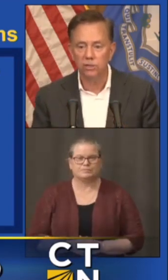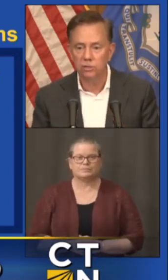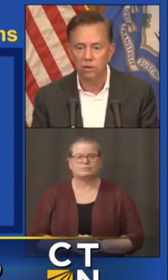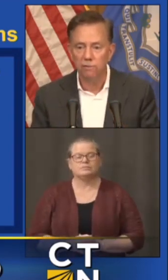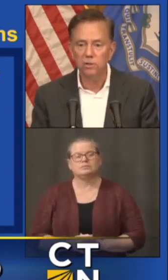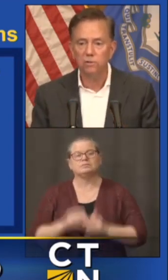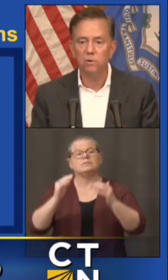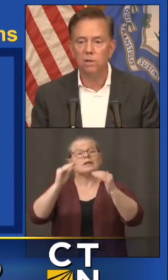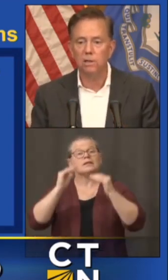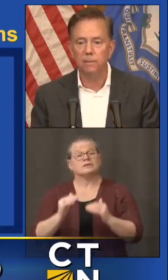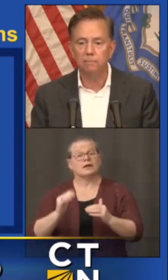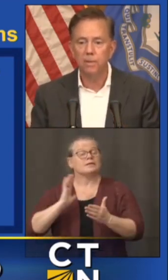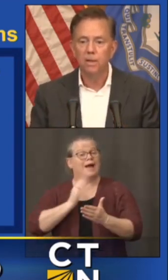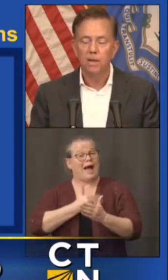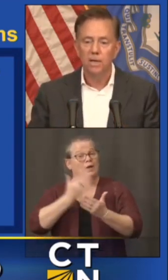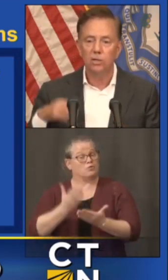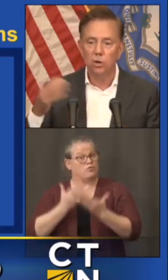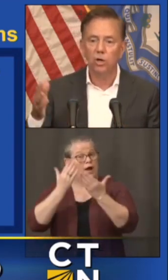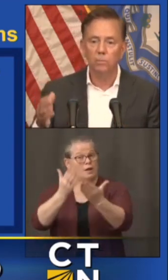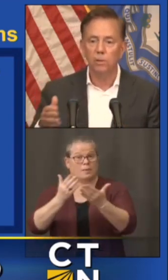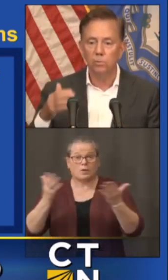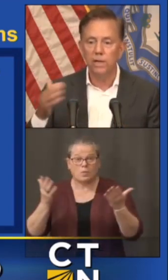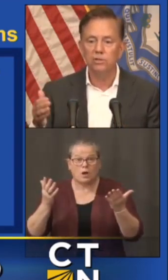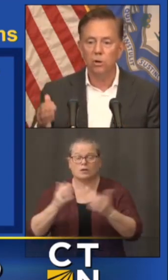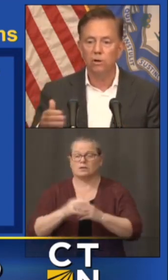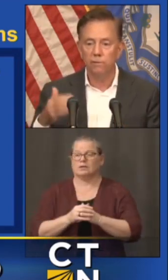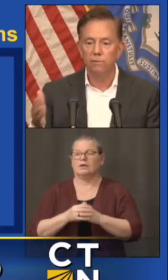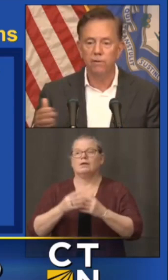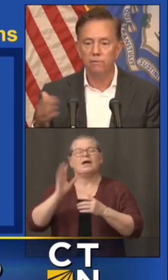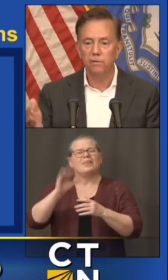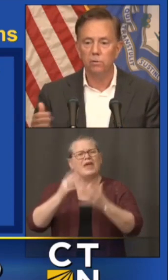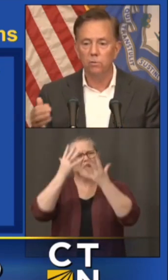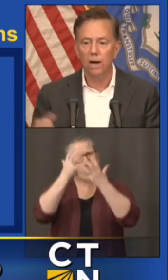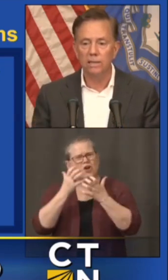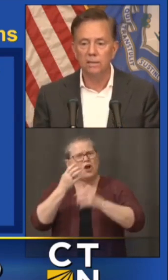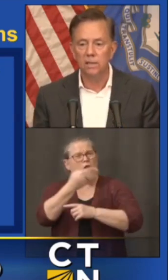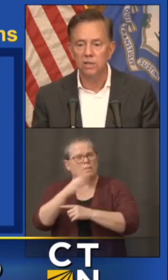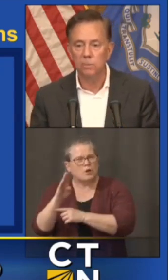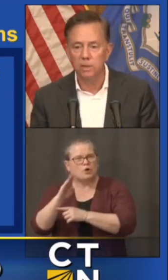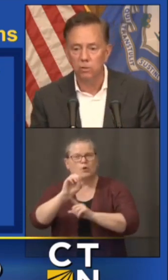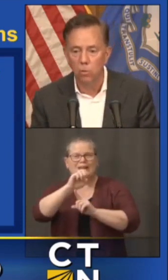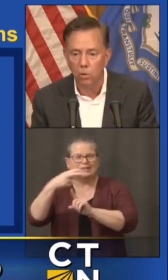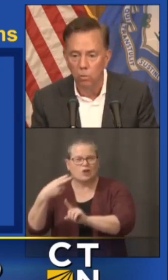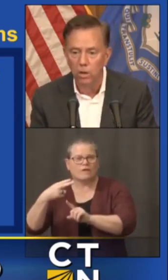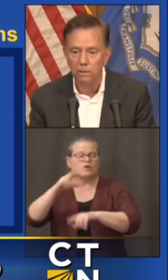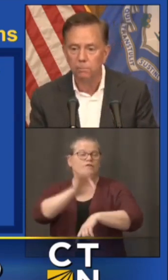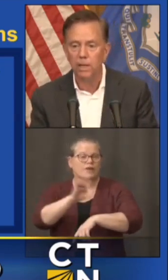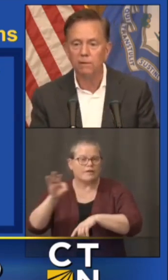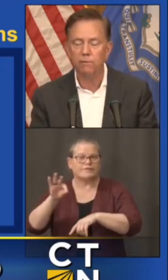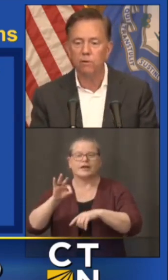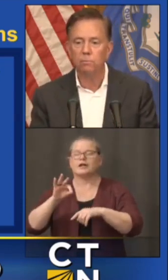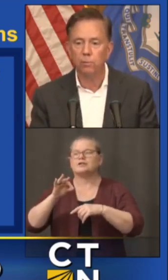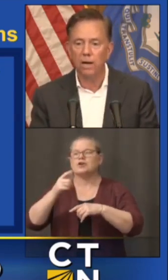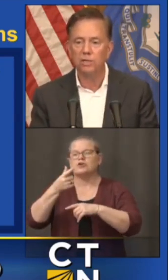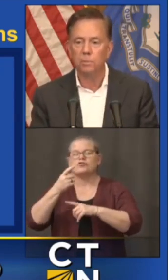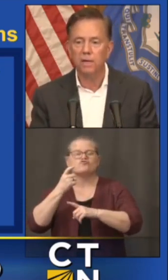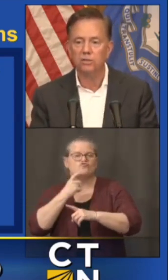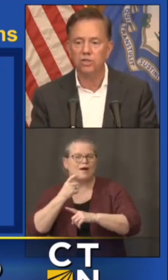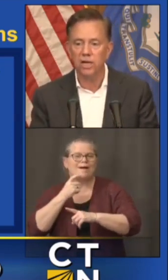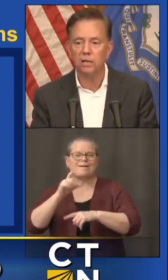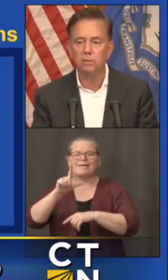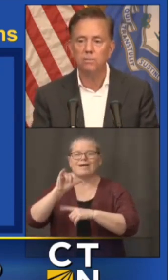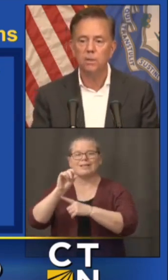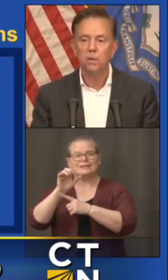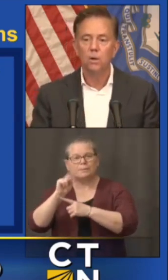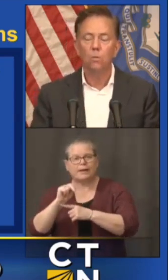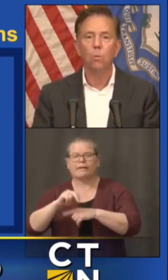recommendations are first of all in the darker blue East Hartford Fairfield Groton Lisbon Norwalk Plainfield Prospect